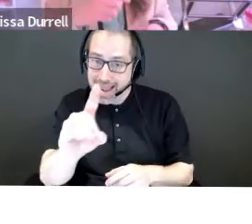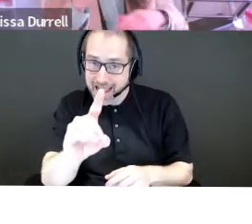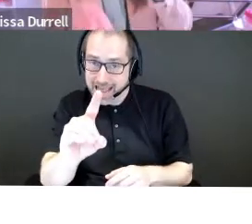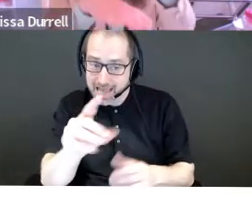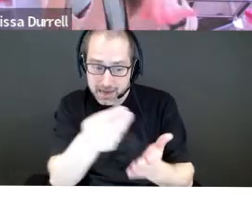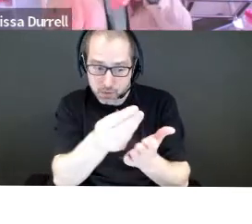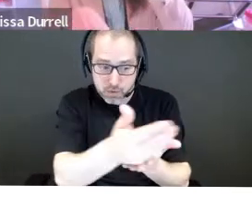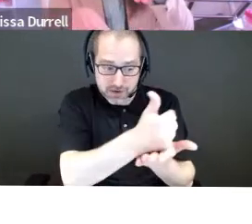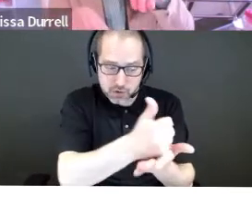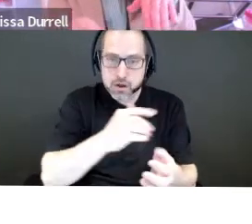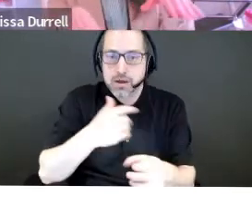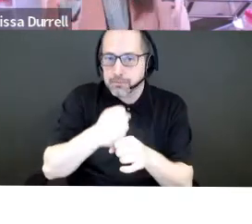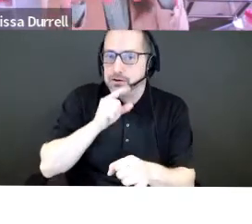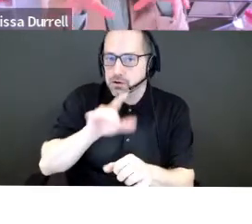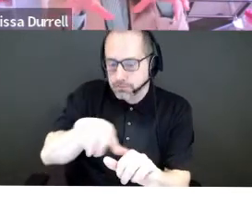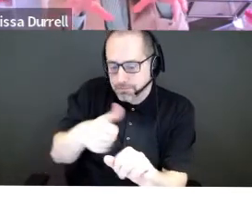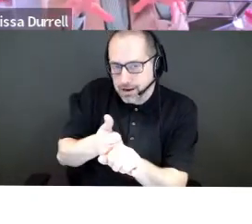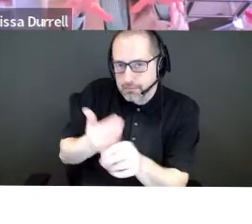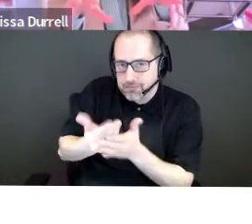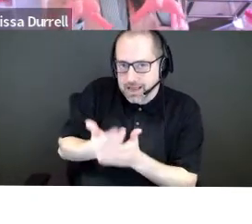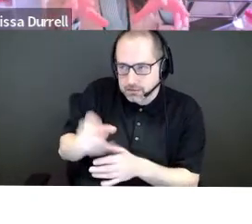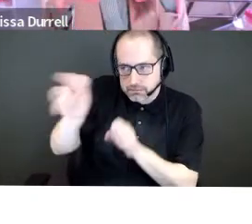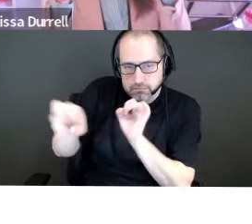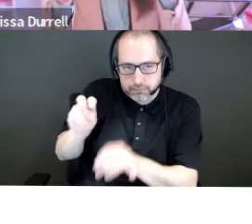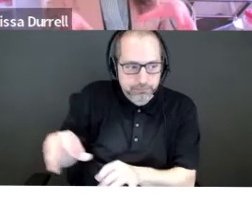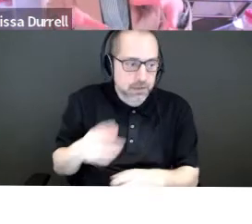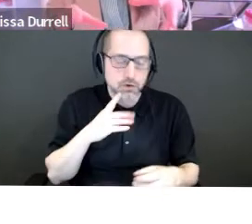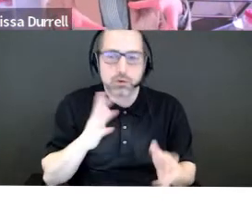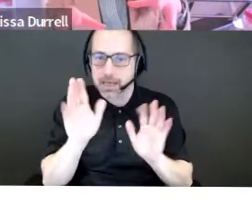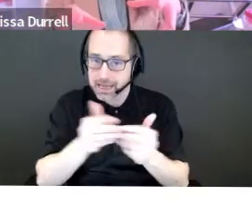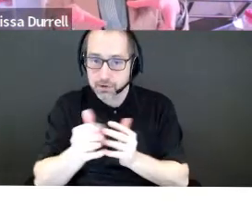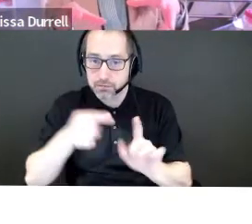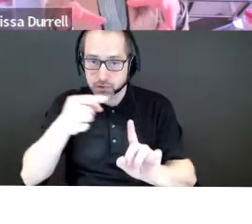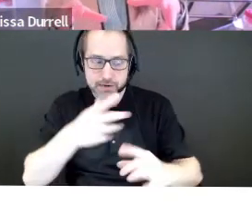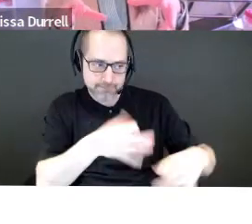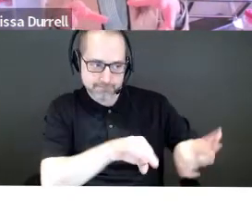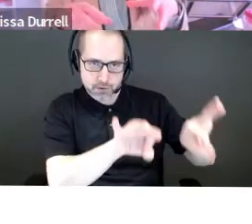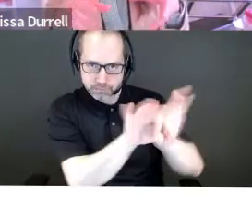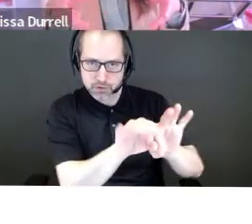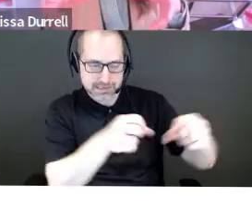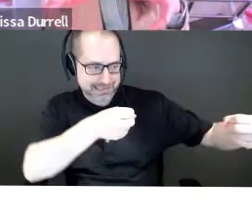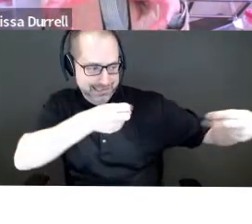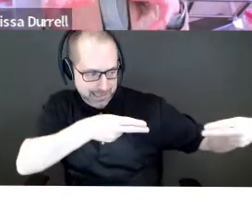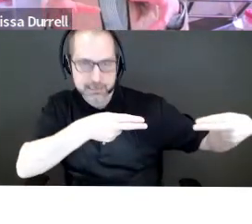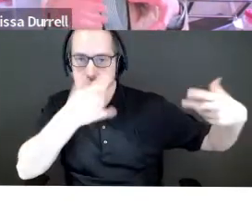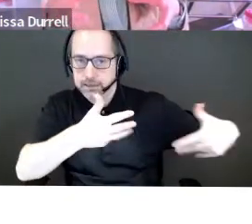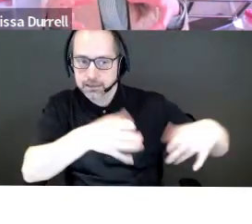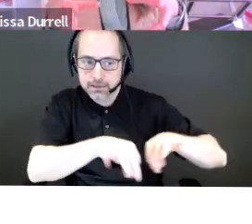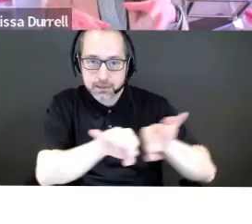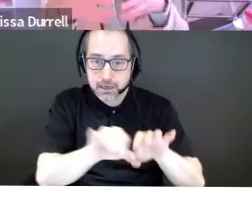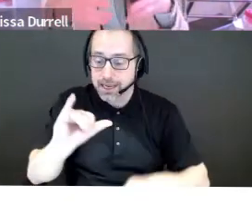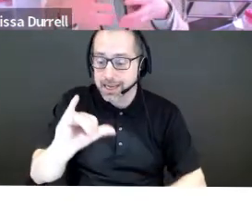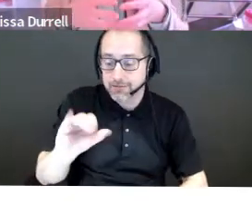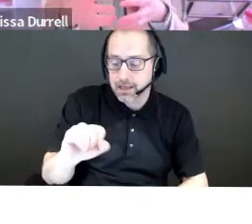backing that up. Anyway, needless to say, this is an important slide. There's some excellent, um, innovation Guelph